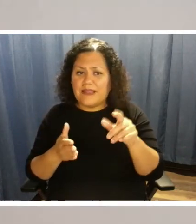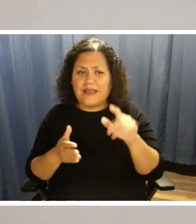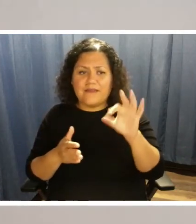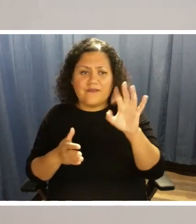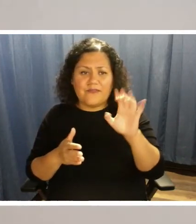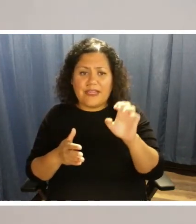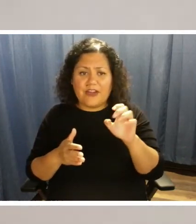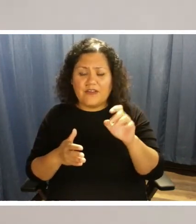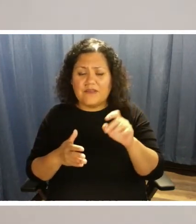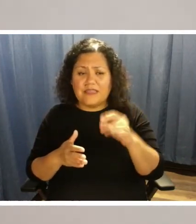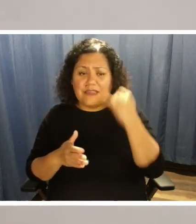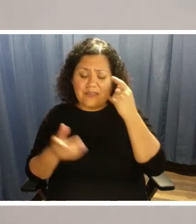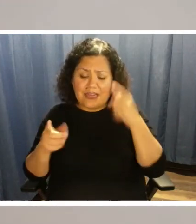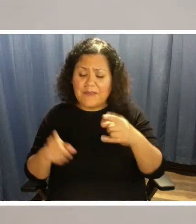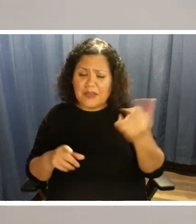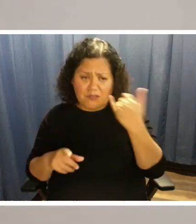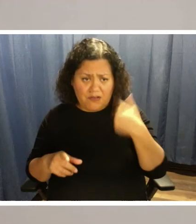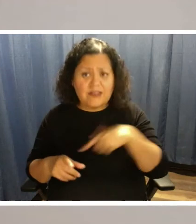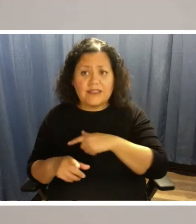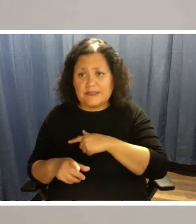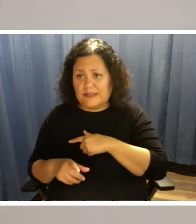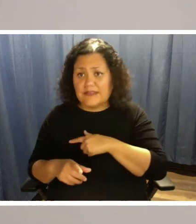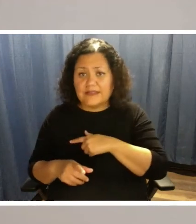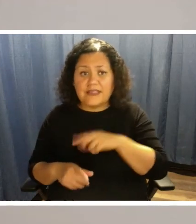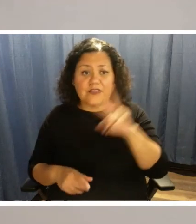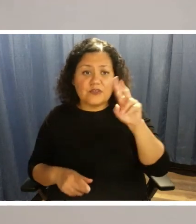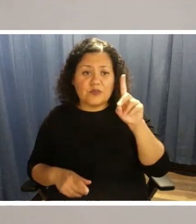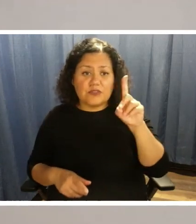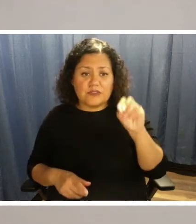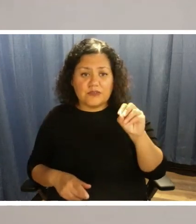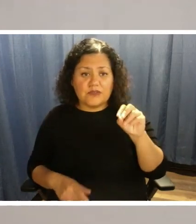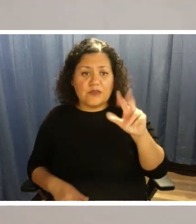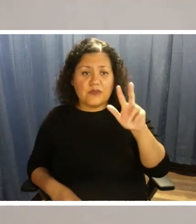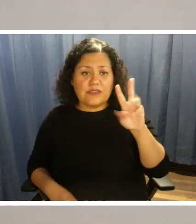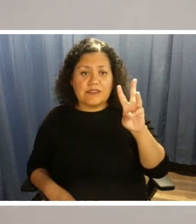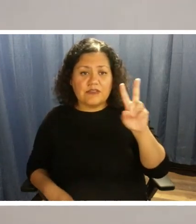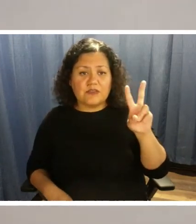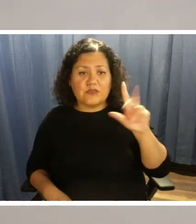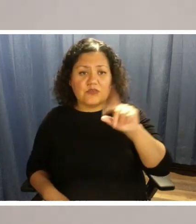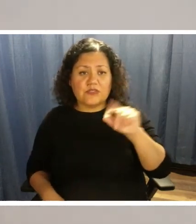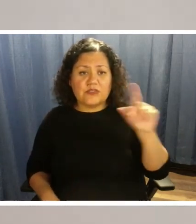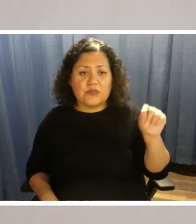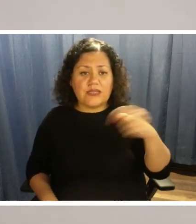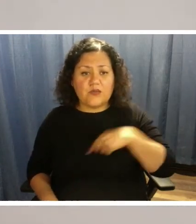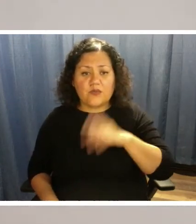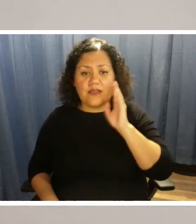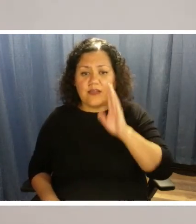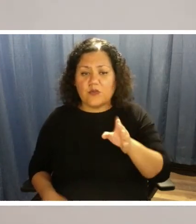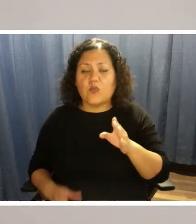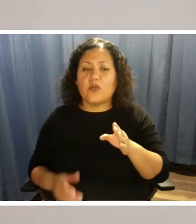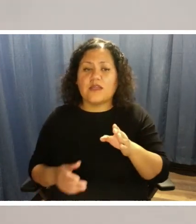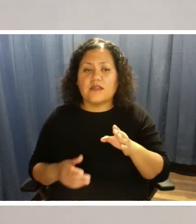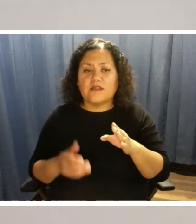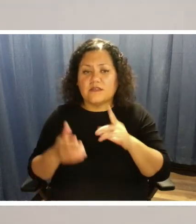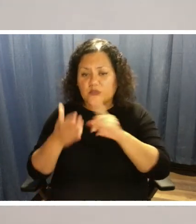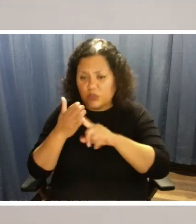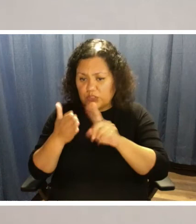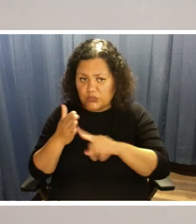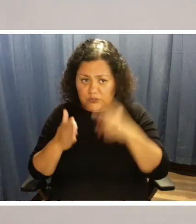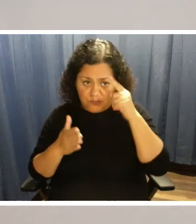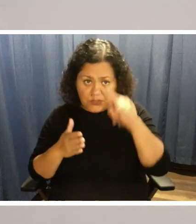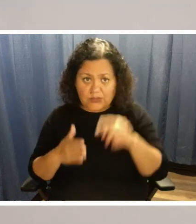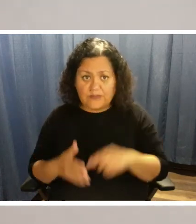did happen, please give us a call at 210-362-2020 and we will look into that for you.